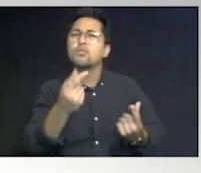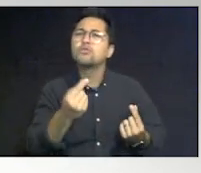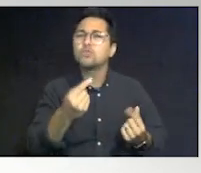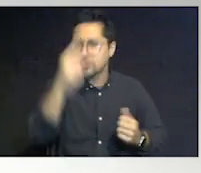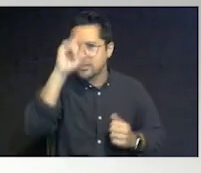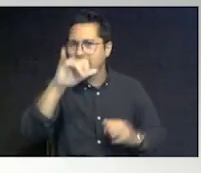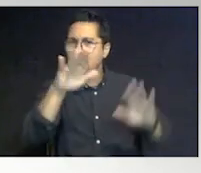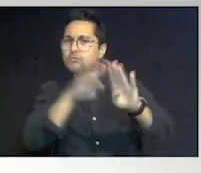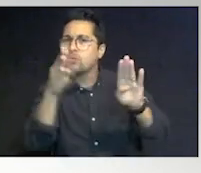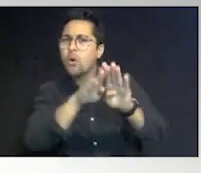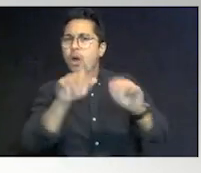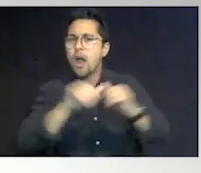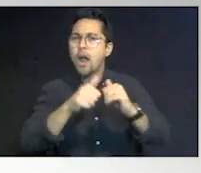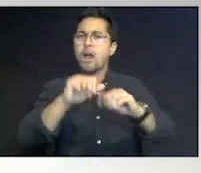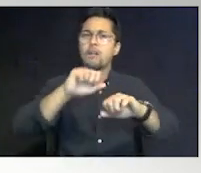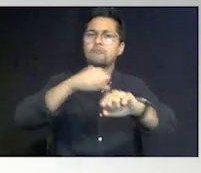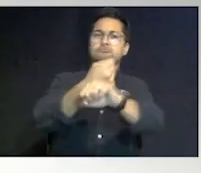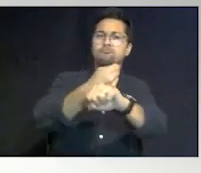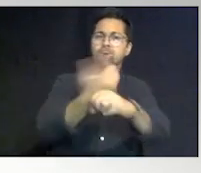that door?